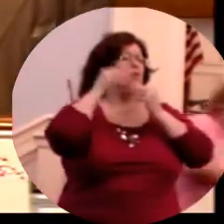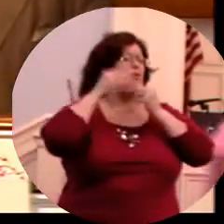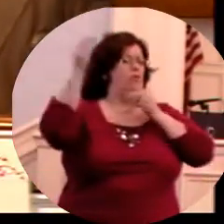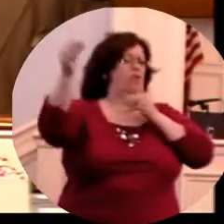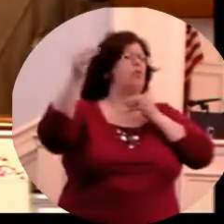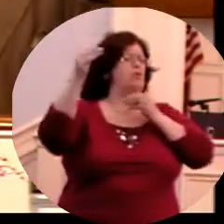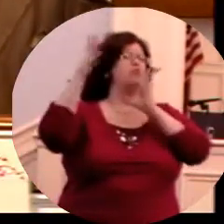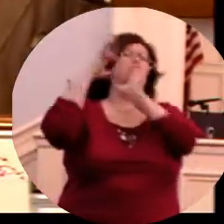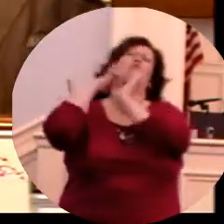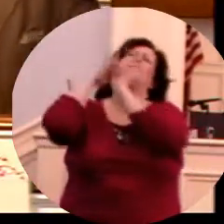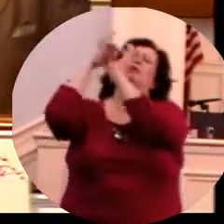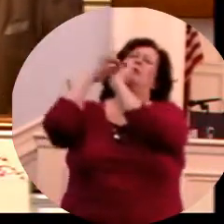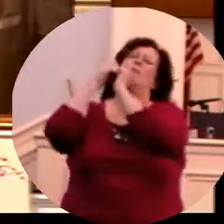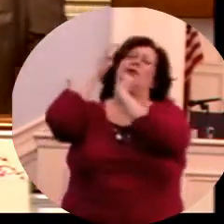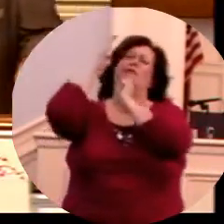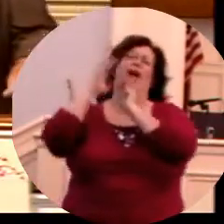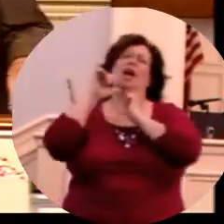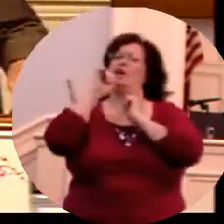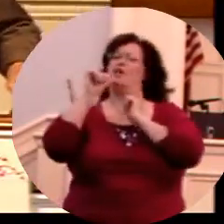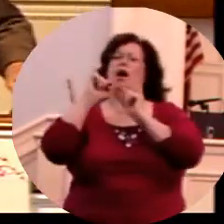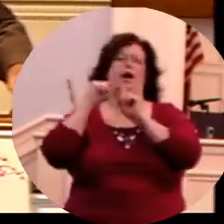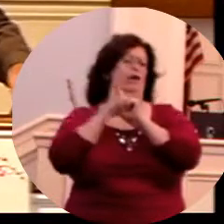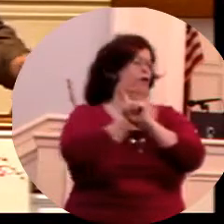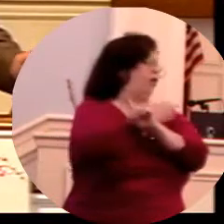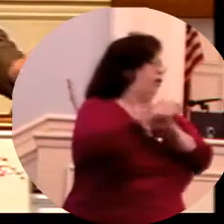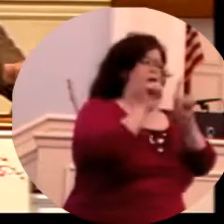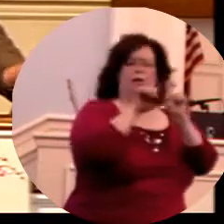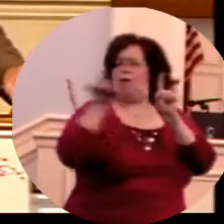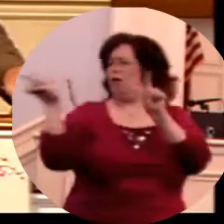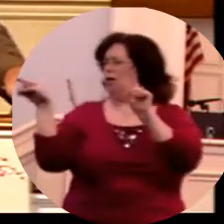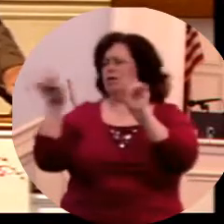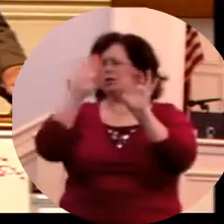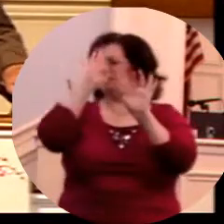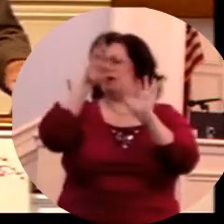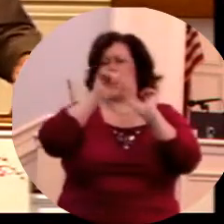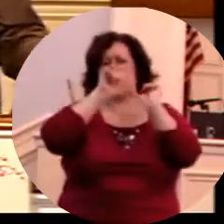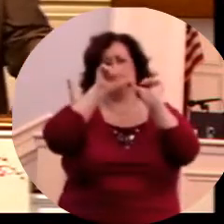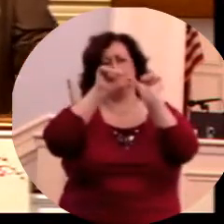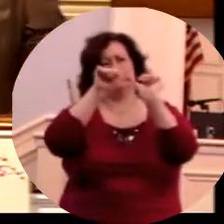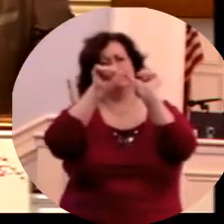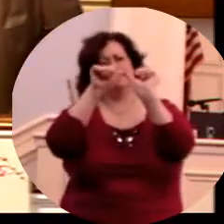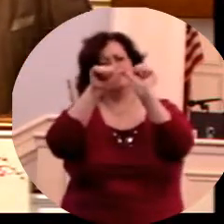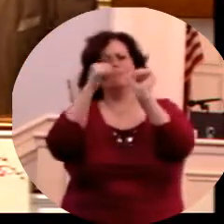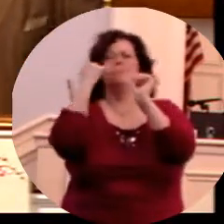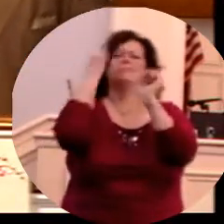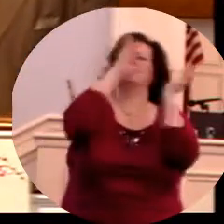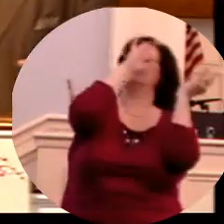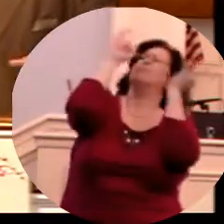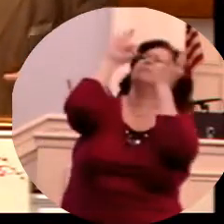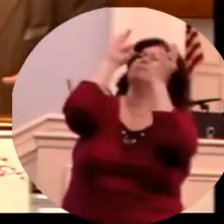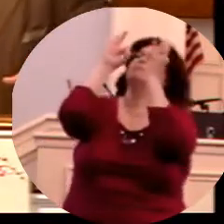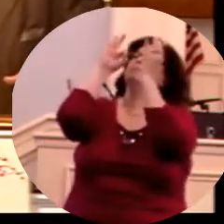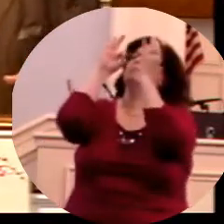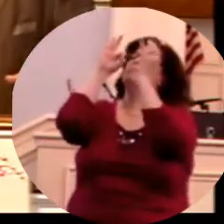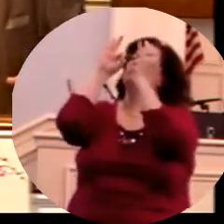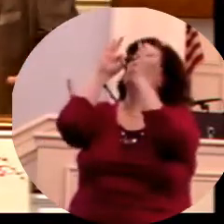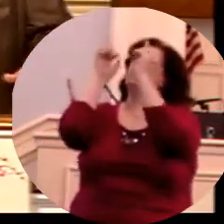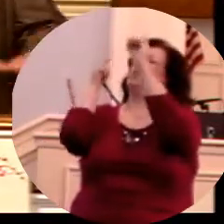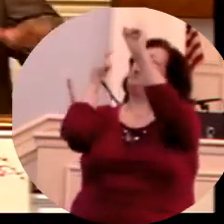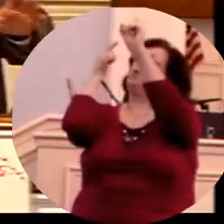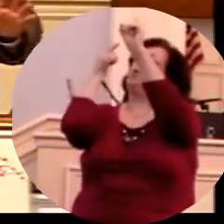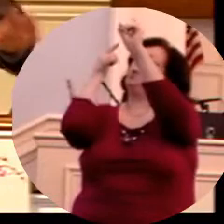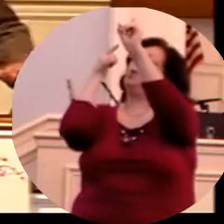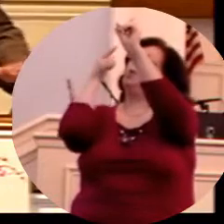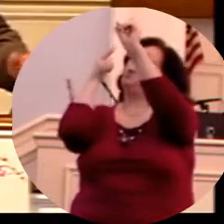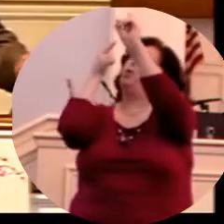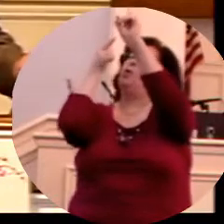God, that we might go forward with you, and not turn back, and not turn to the right hand, or to the left, but keep our eyes on the goal,